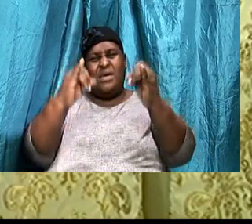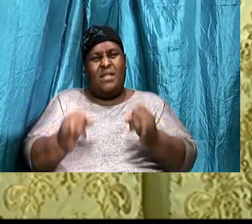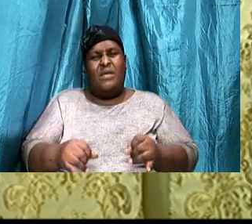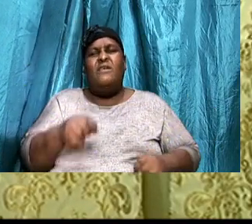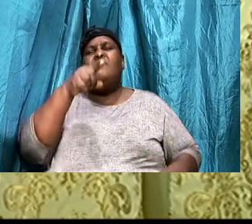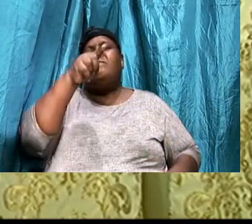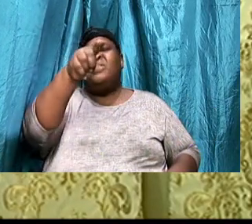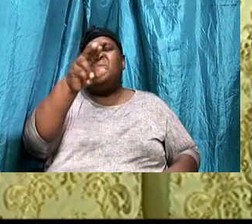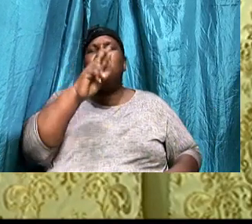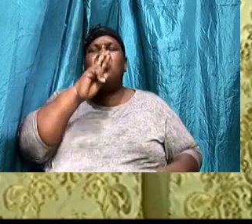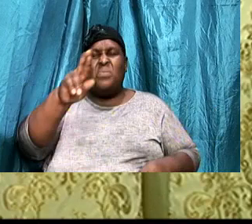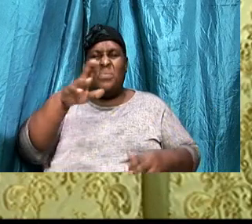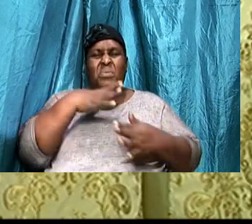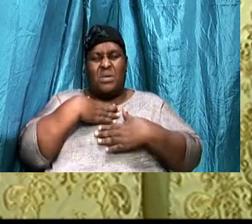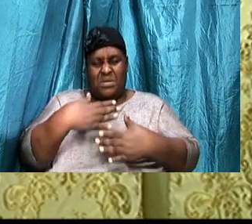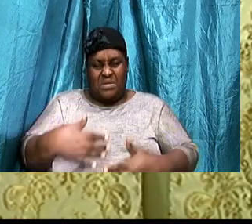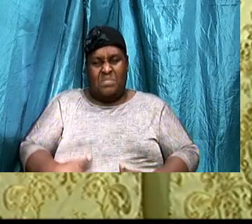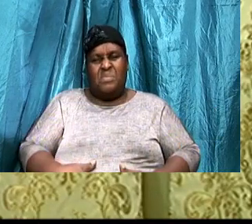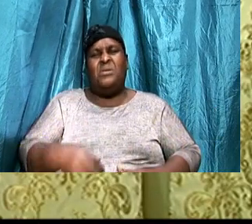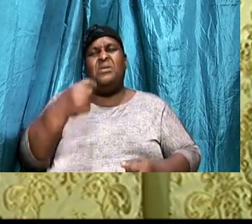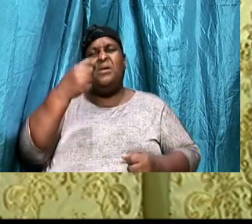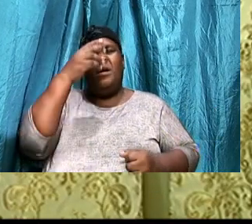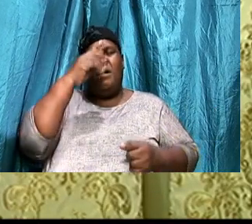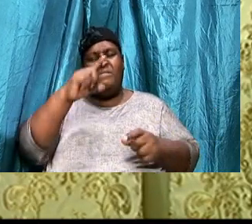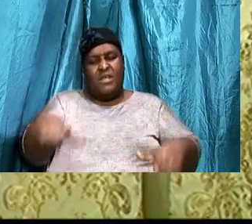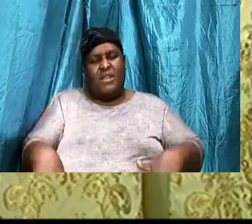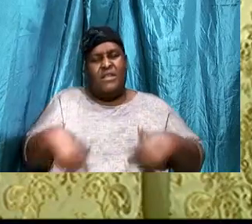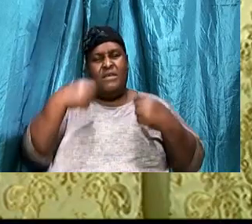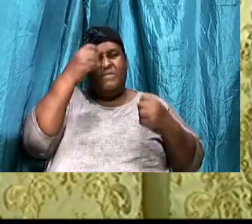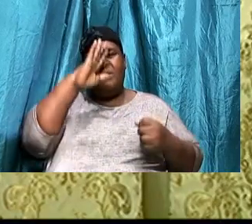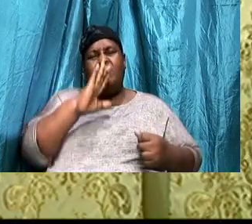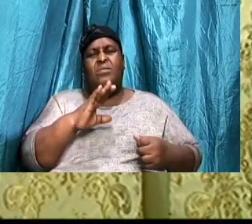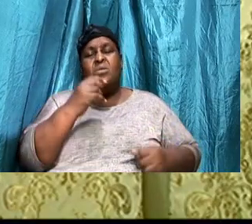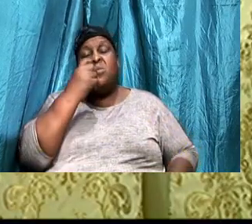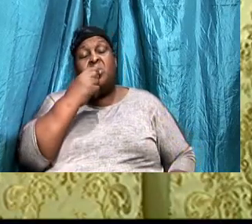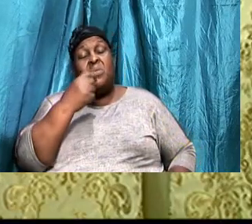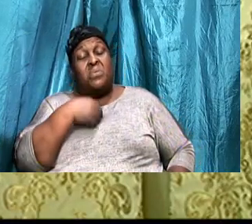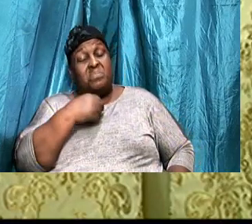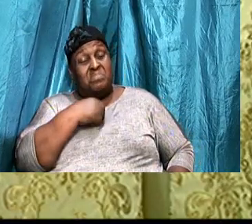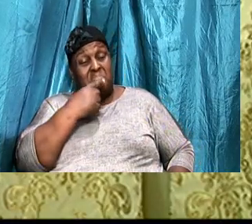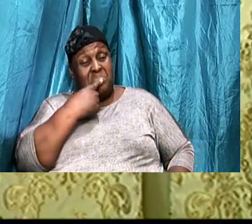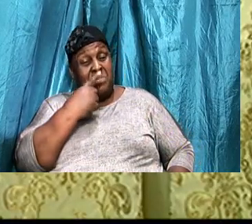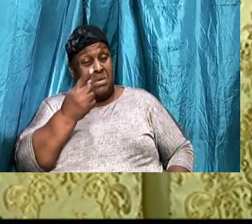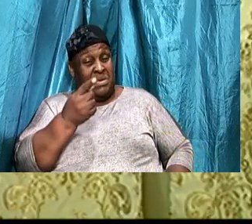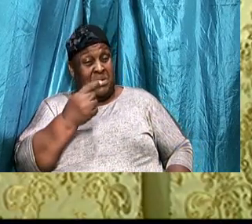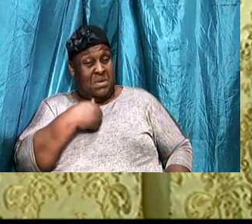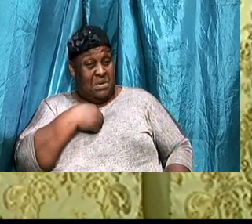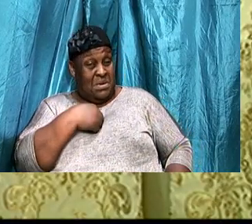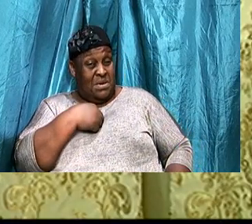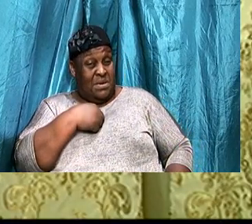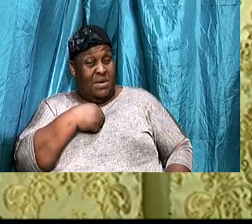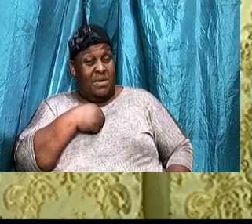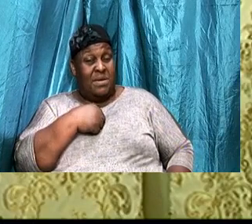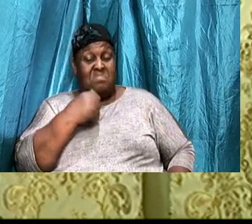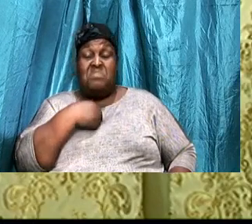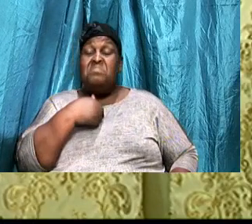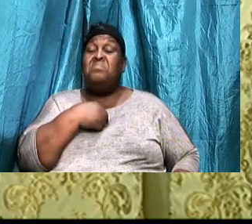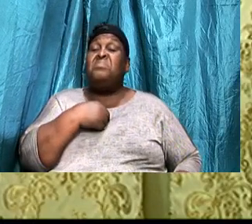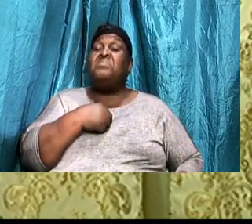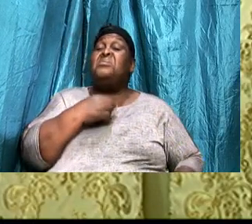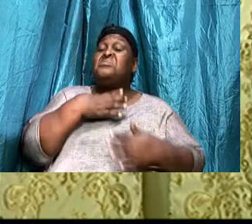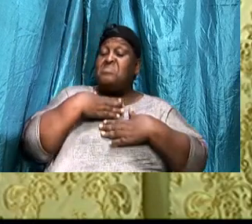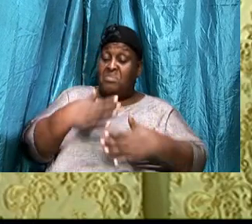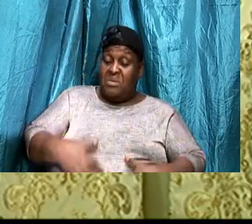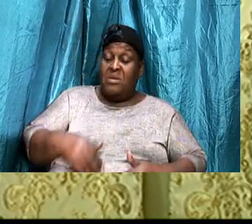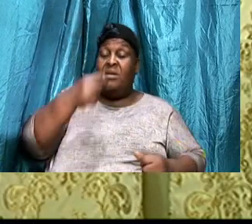Of the living God, Who am I, I am the temple of God, How are you honoring, Your